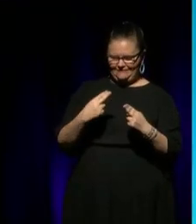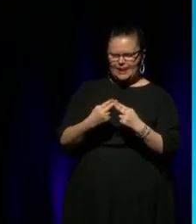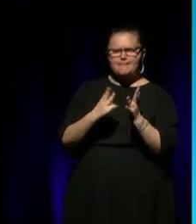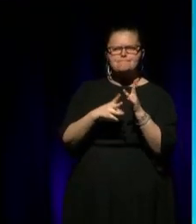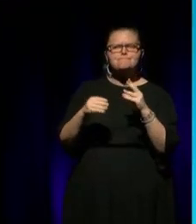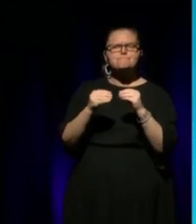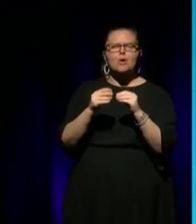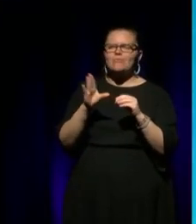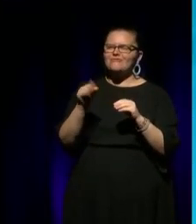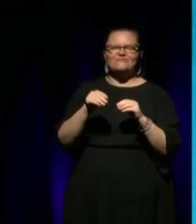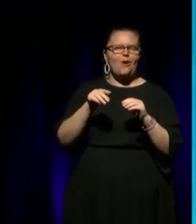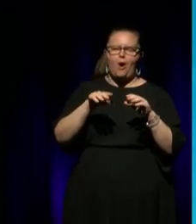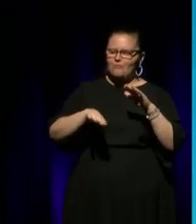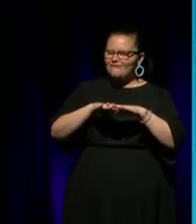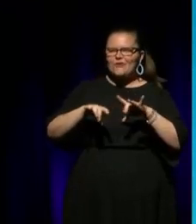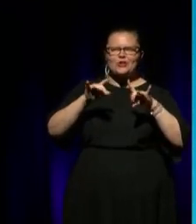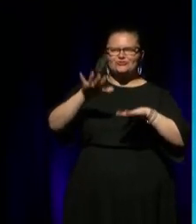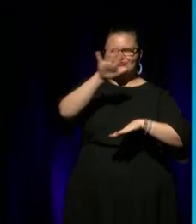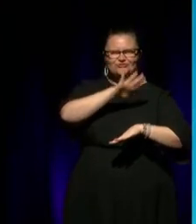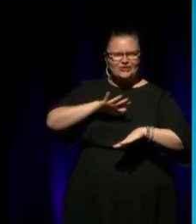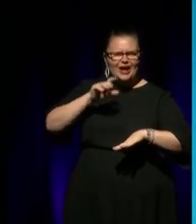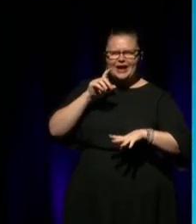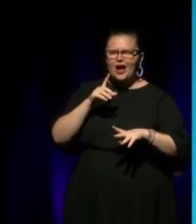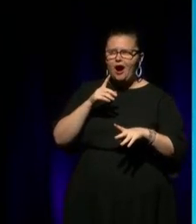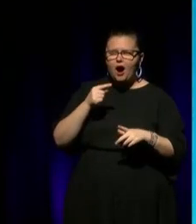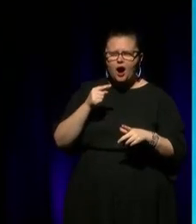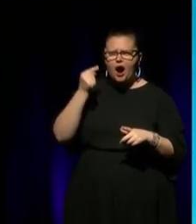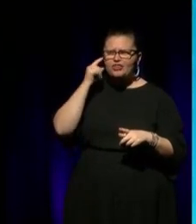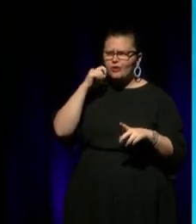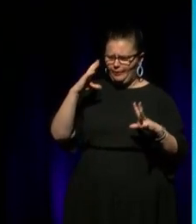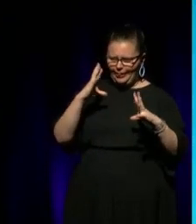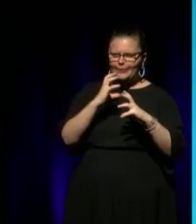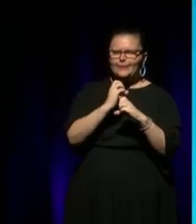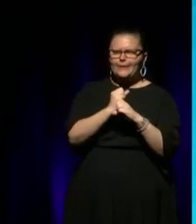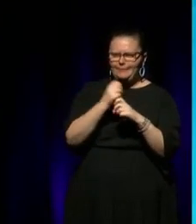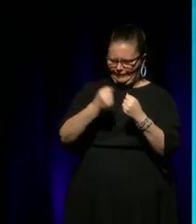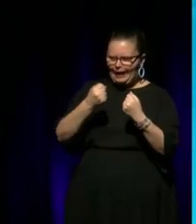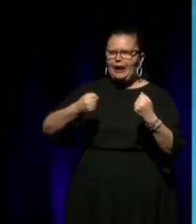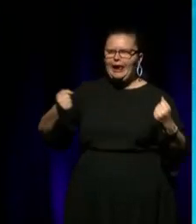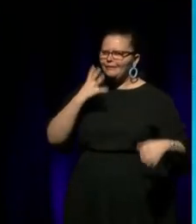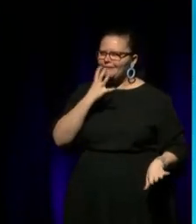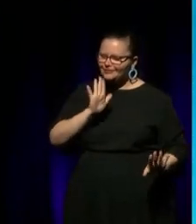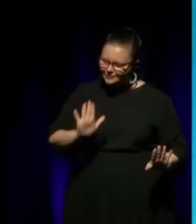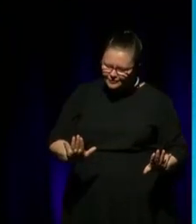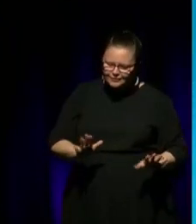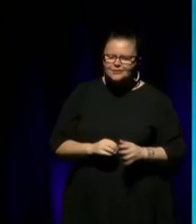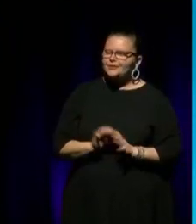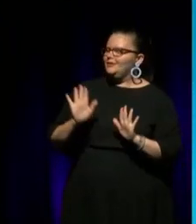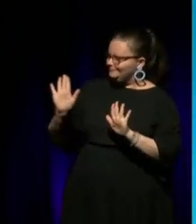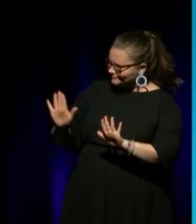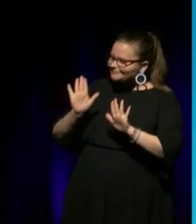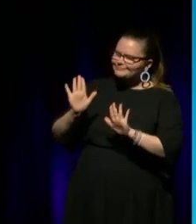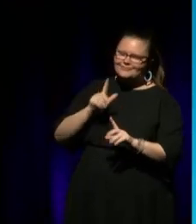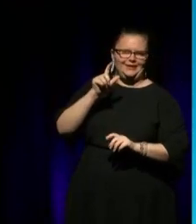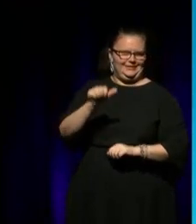country. I was going to be very short for you. No, no, no. I know. It's just... hard to butt into any of that because it was...